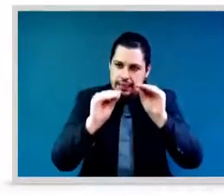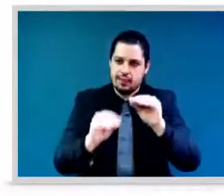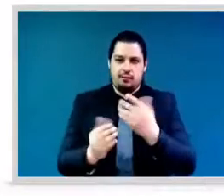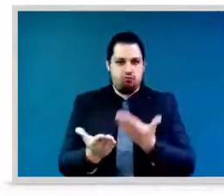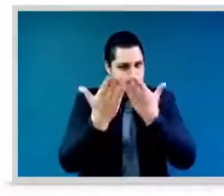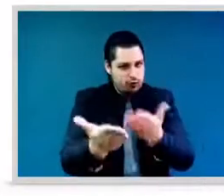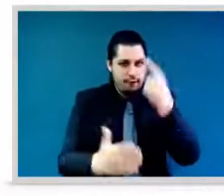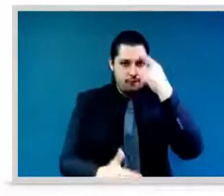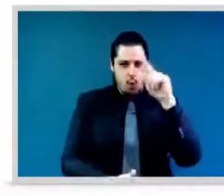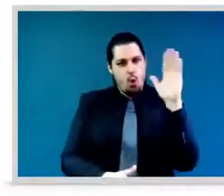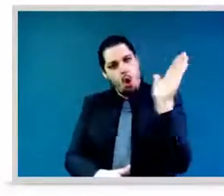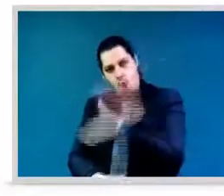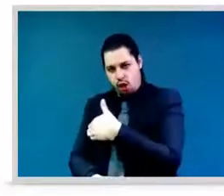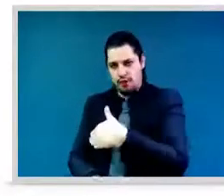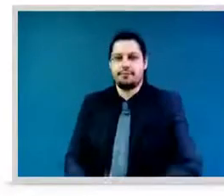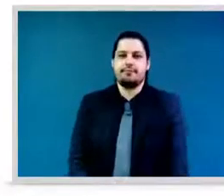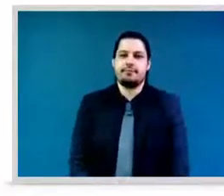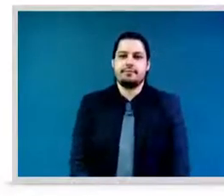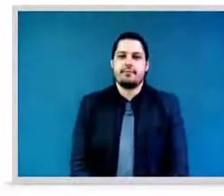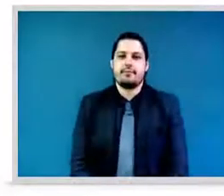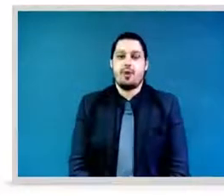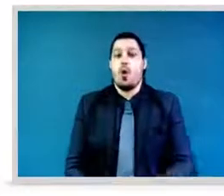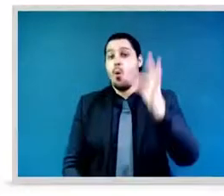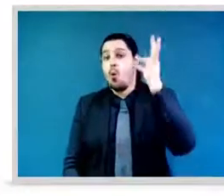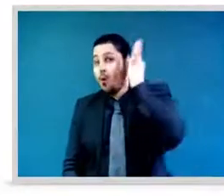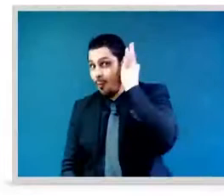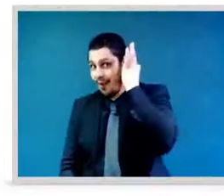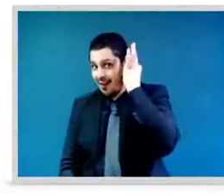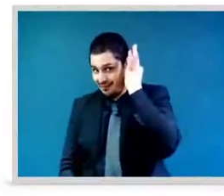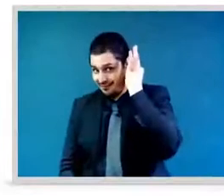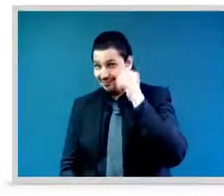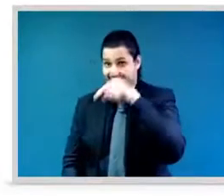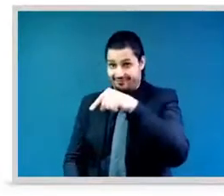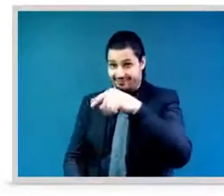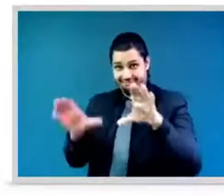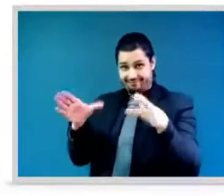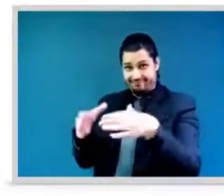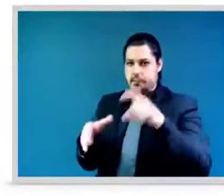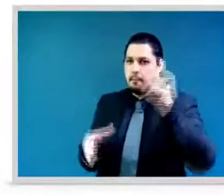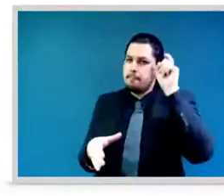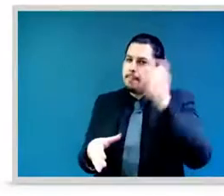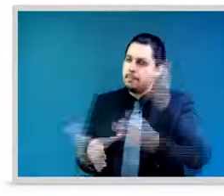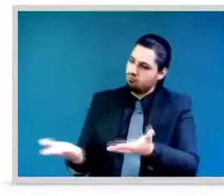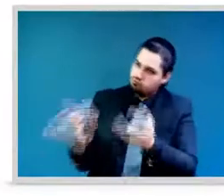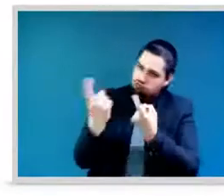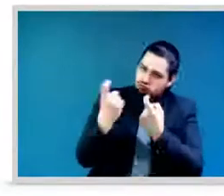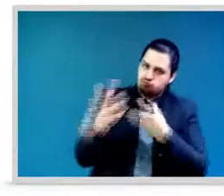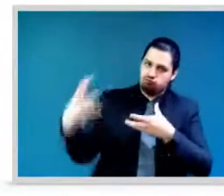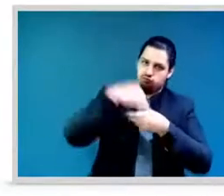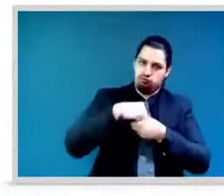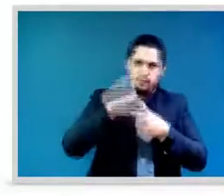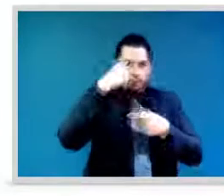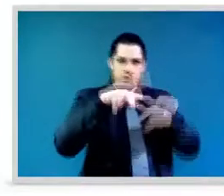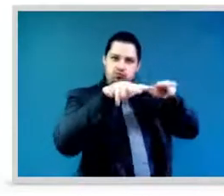actually enhance democracy when they participate, because democracy